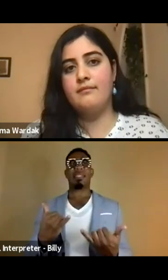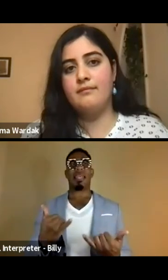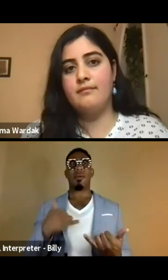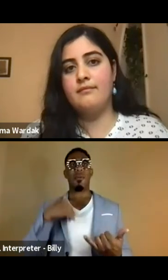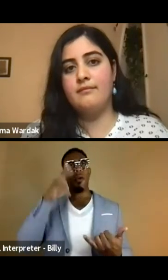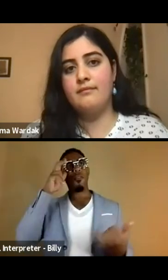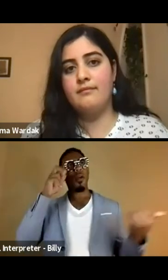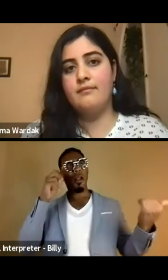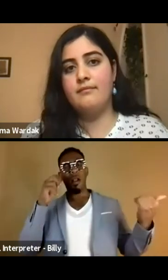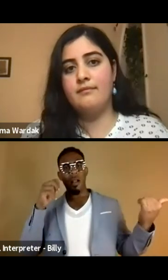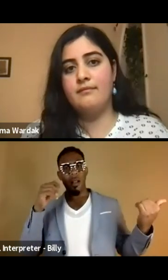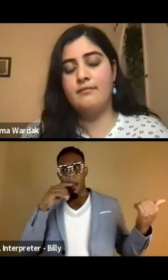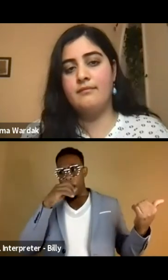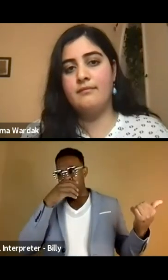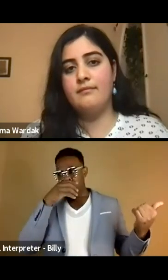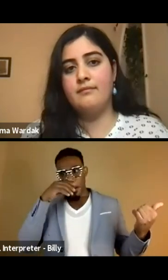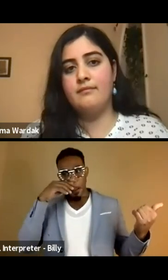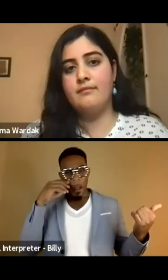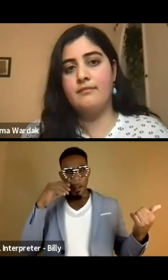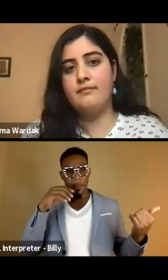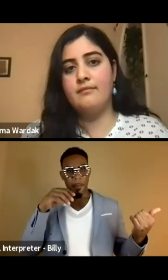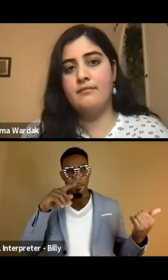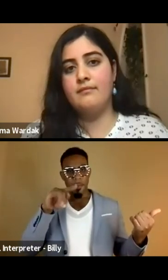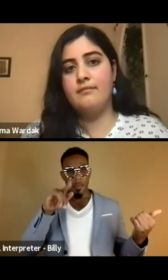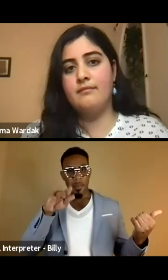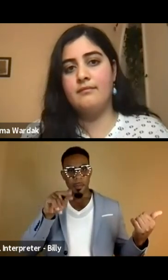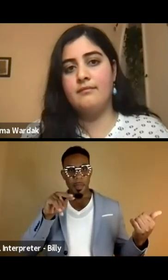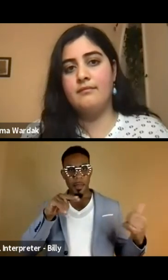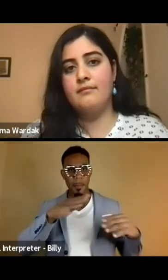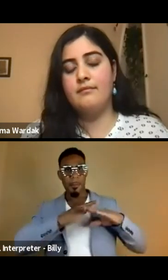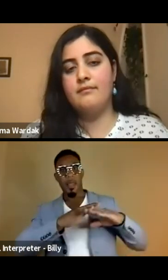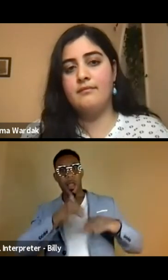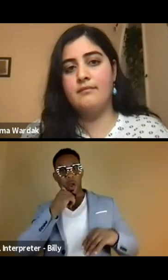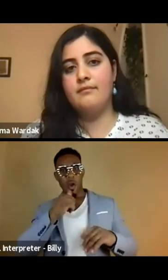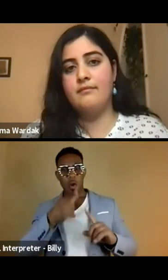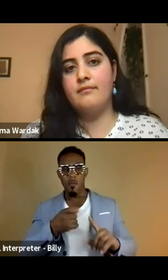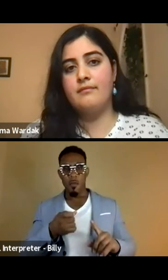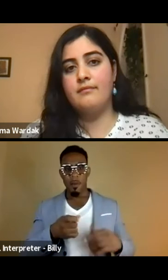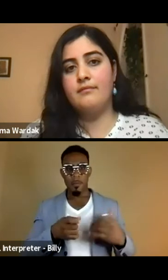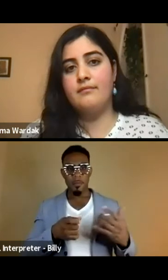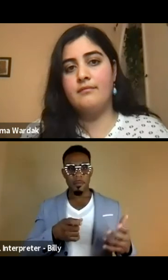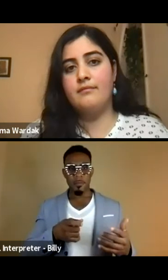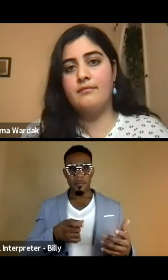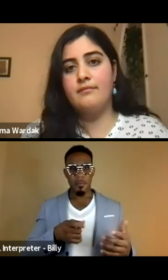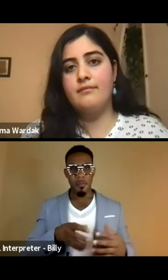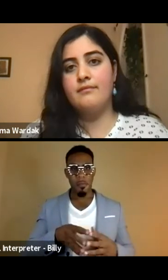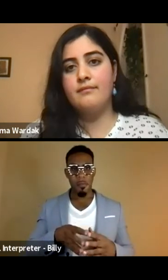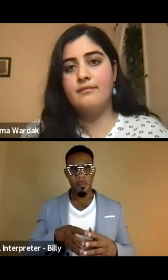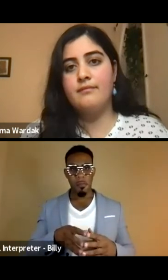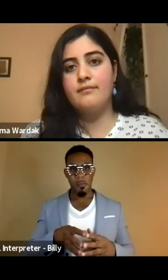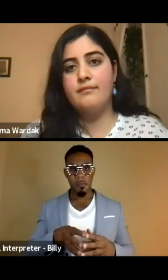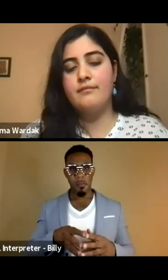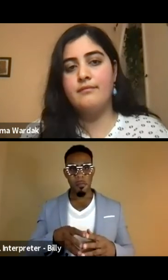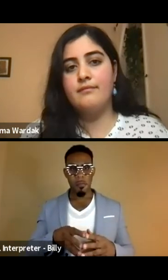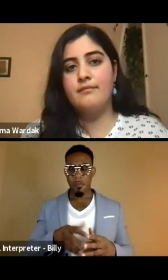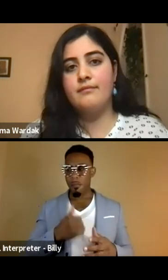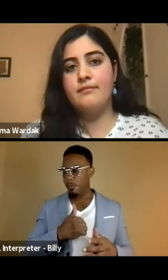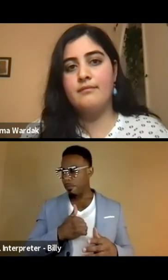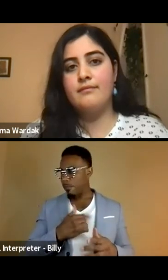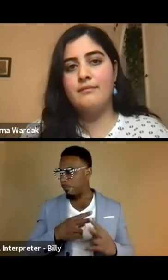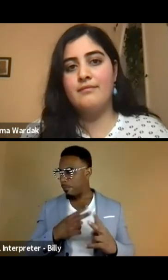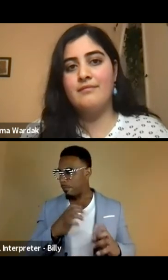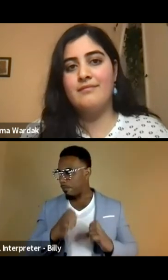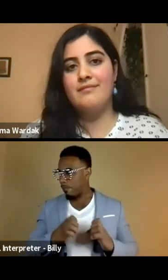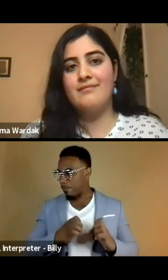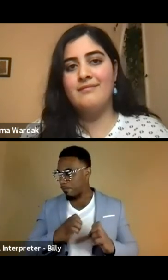heard that, uh, uh, Taliban have banned girls from, um, sorry, this is very